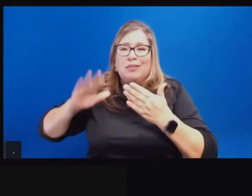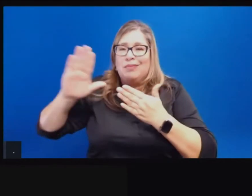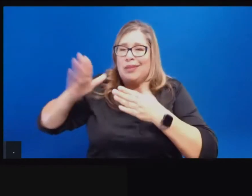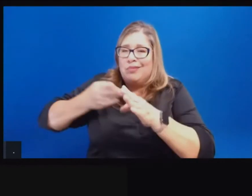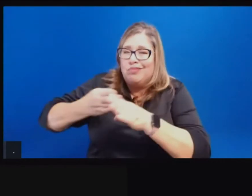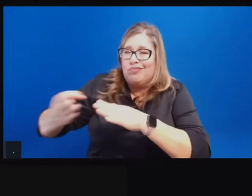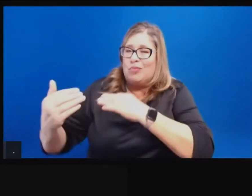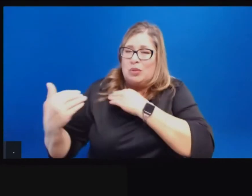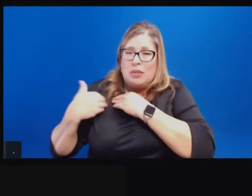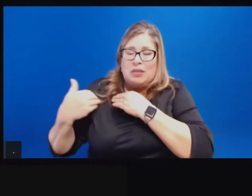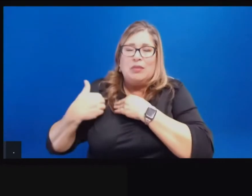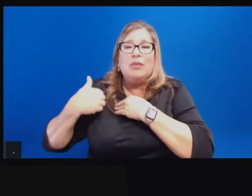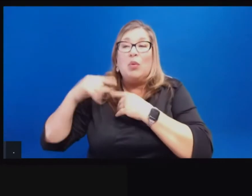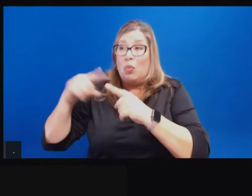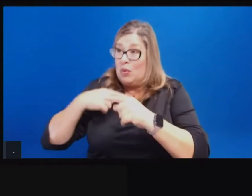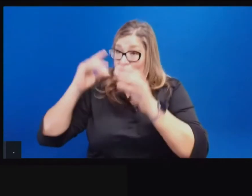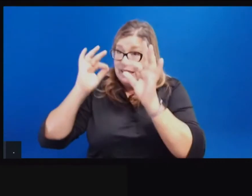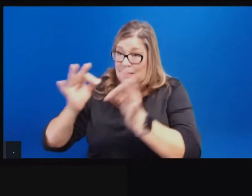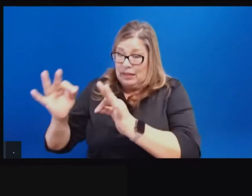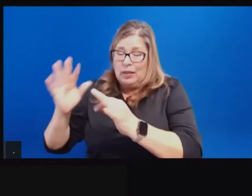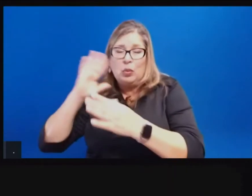work will be, we'll definitely be sharing that.